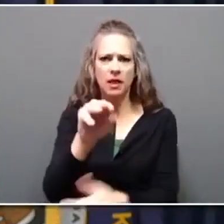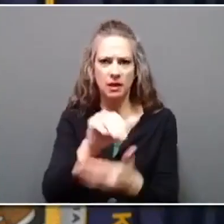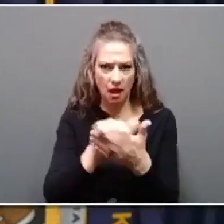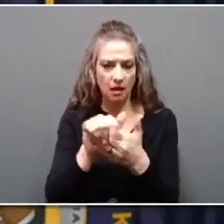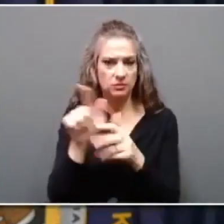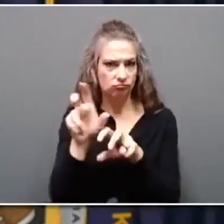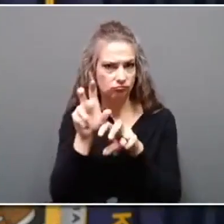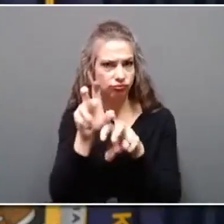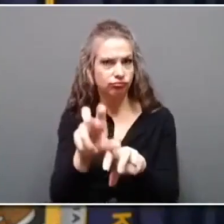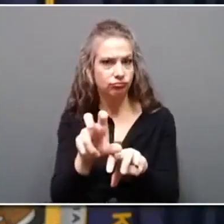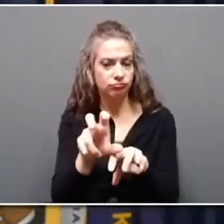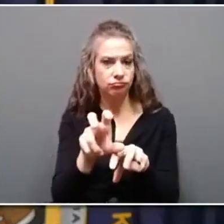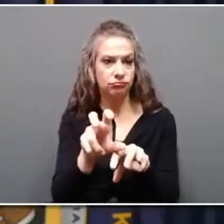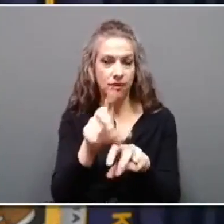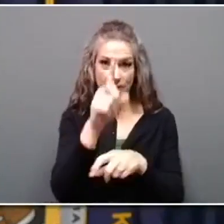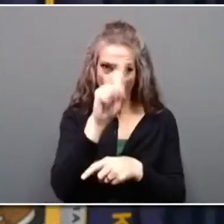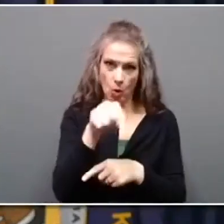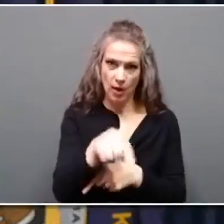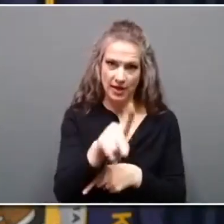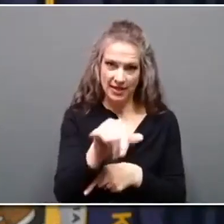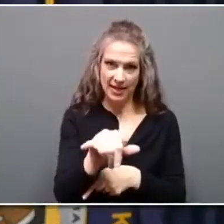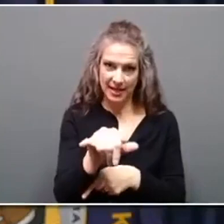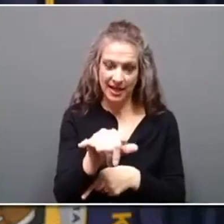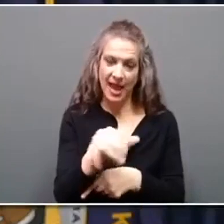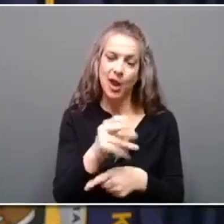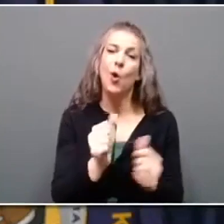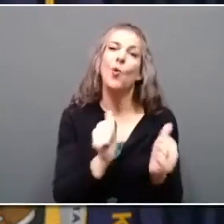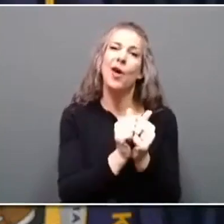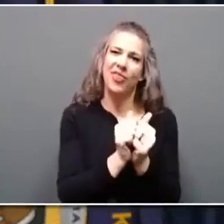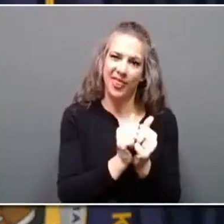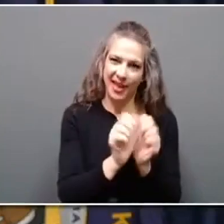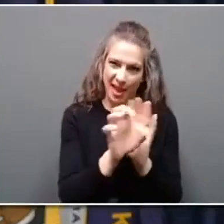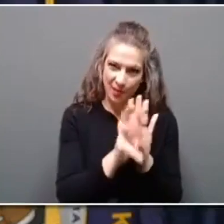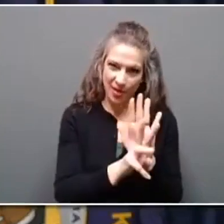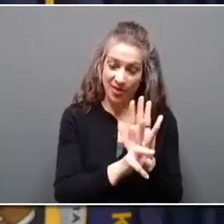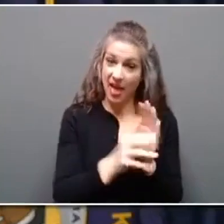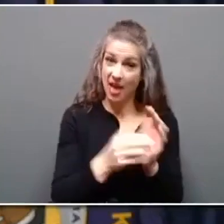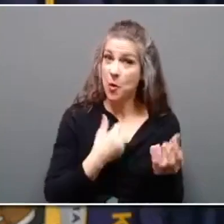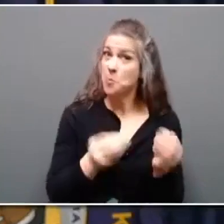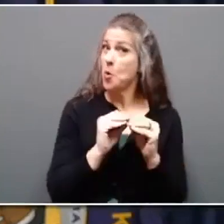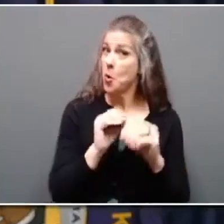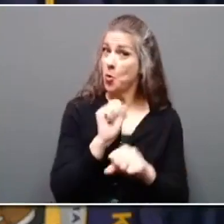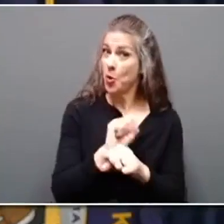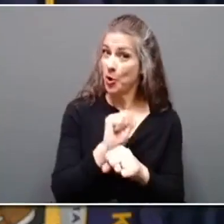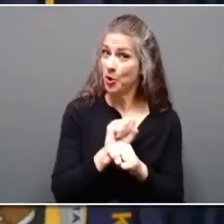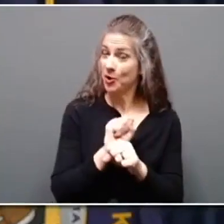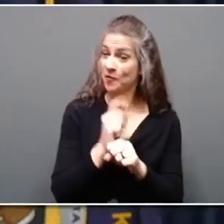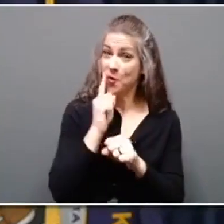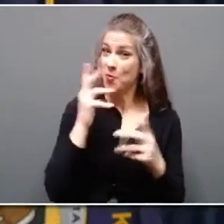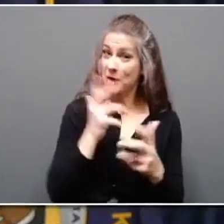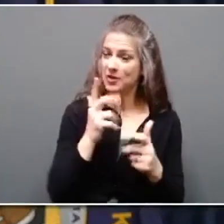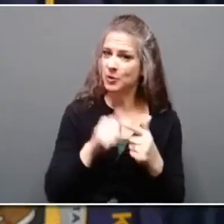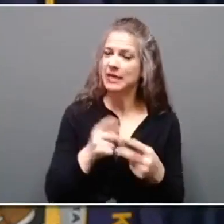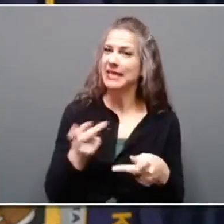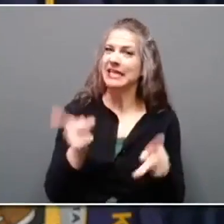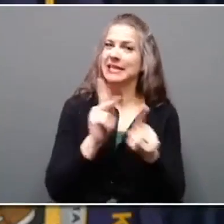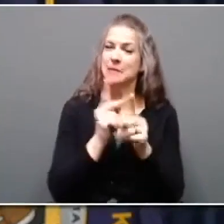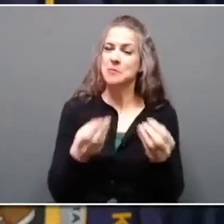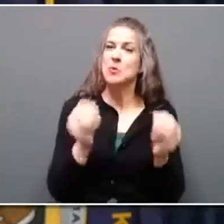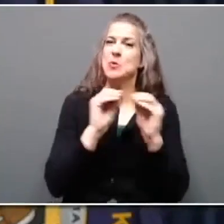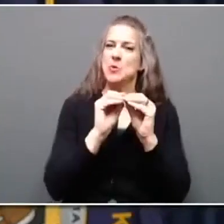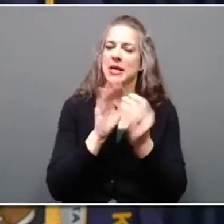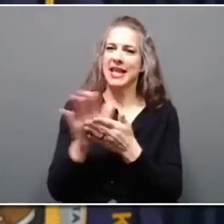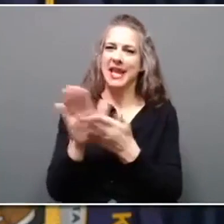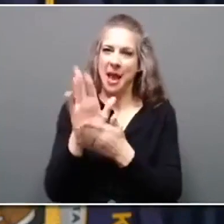the Commonwealth to create even more jobs and tackle even more of these legacy polluting sites. I know